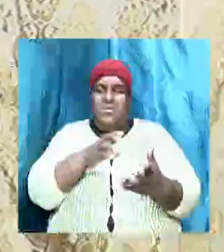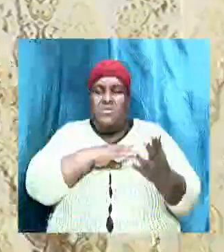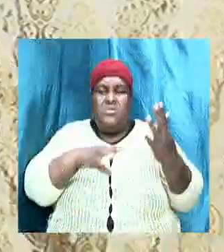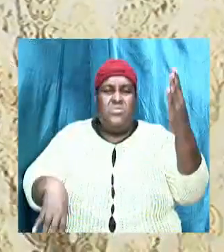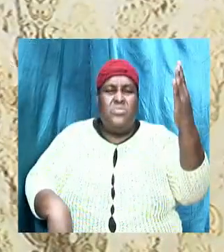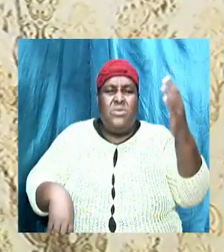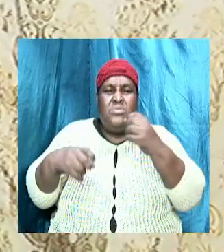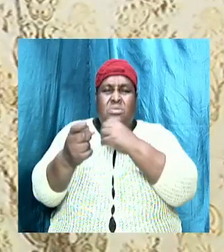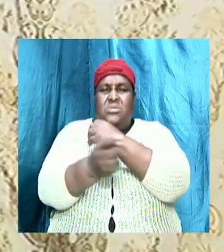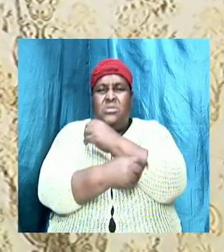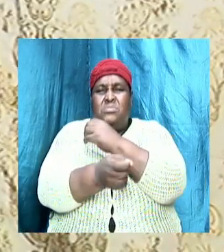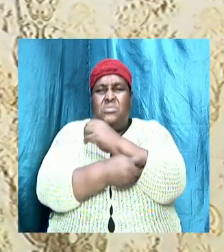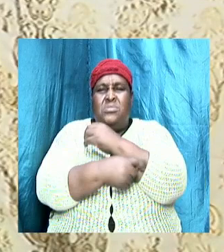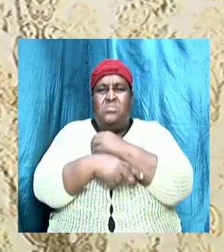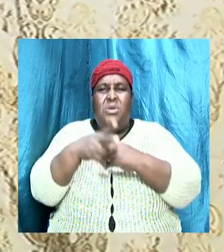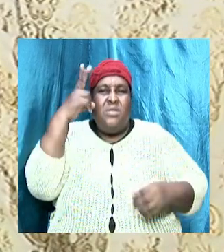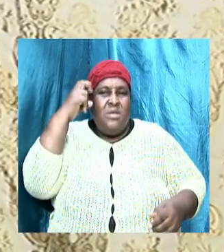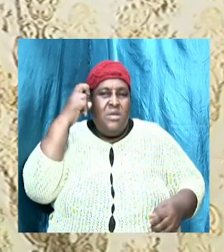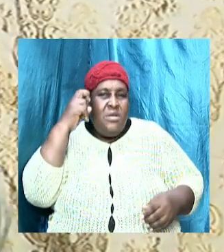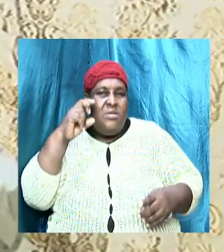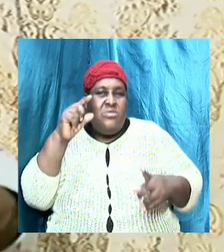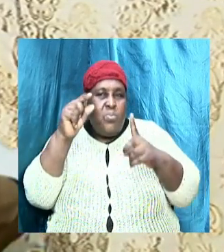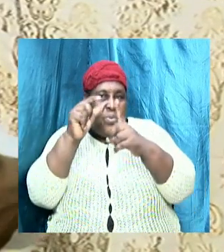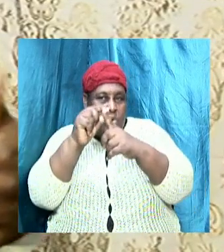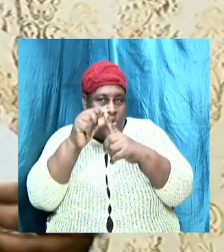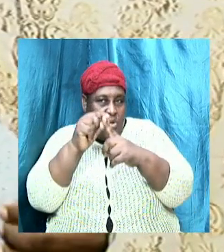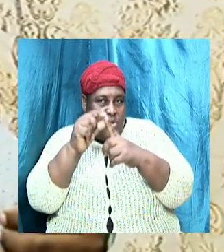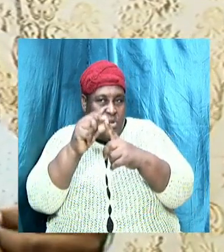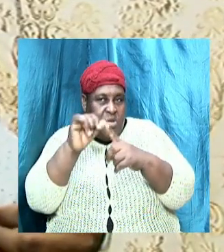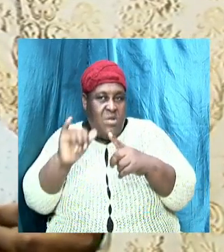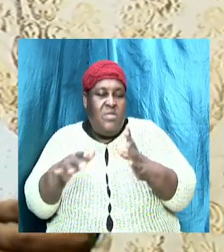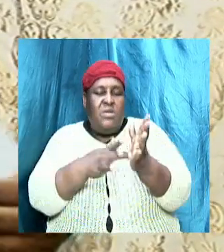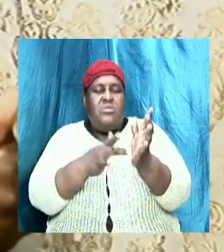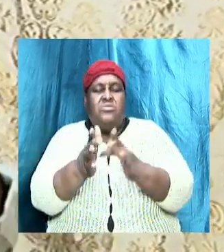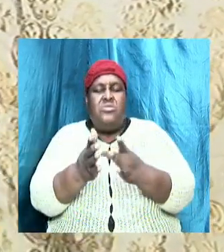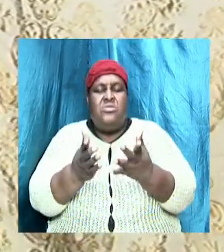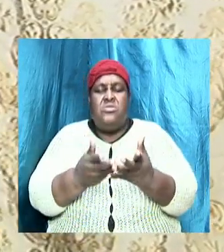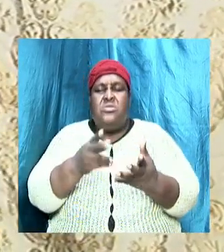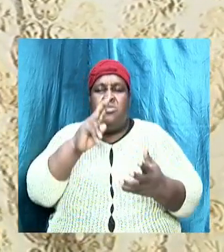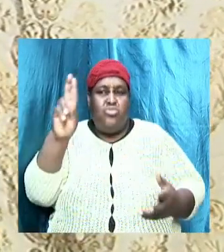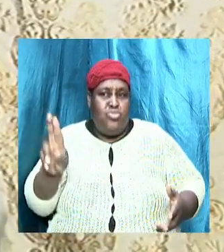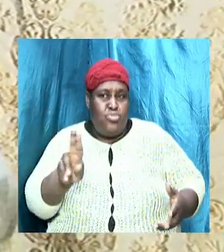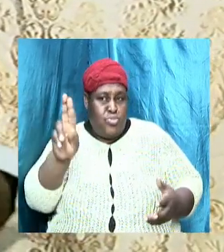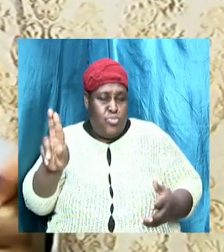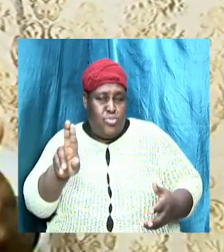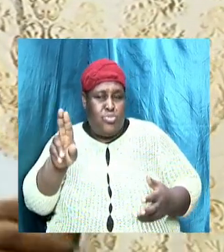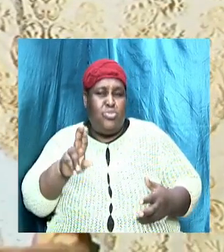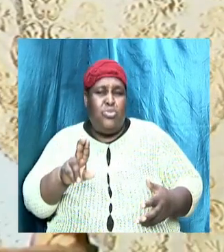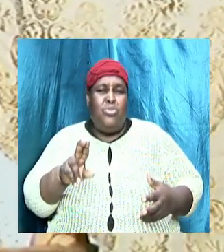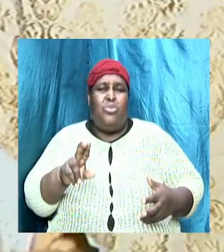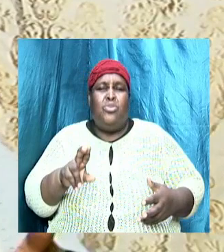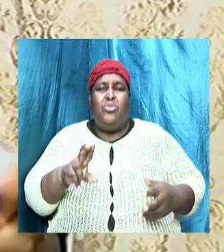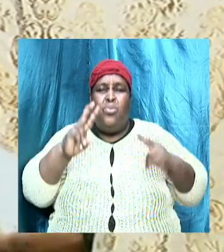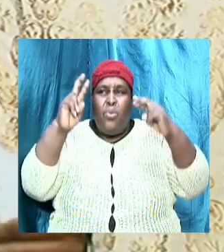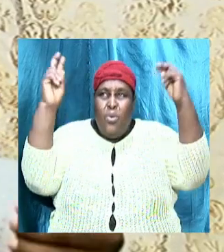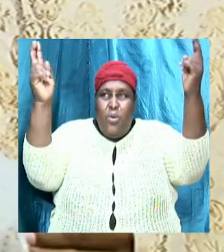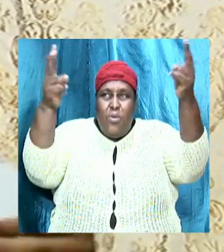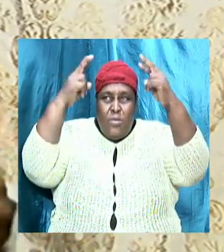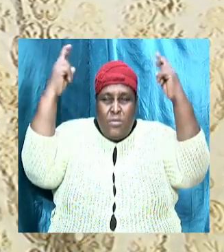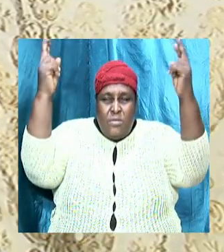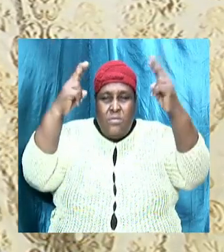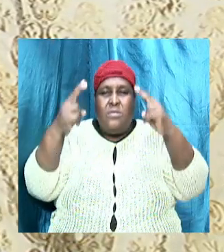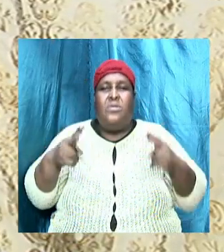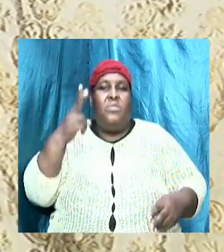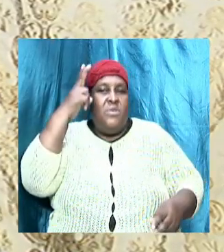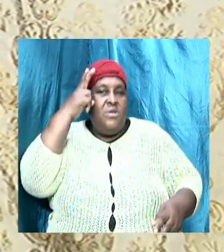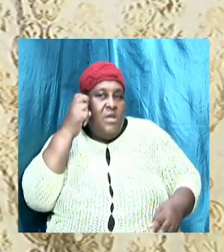it was the word that Jesus Christ used to overcome, to overcame